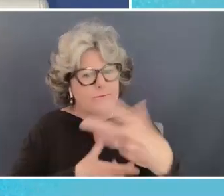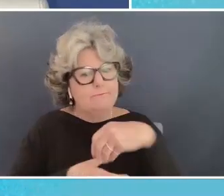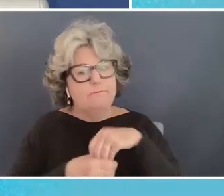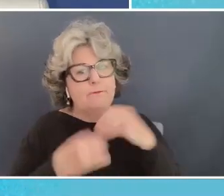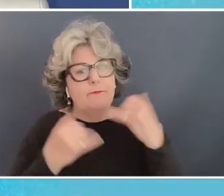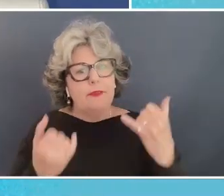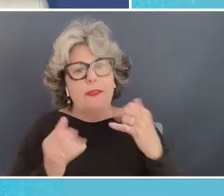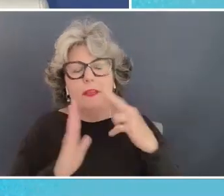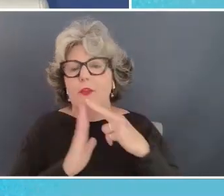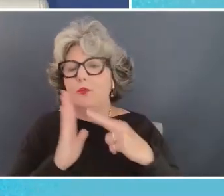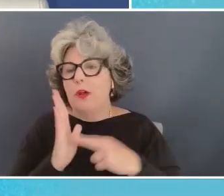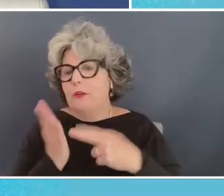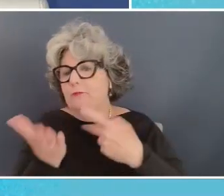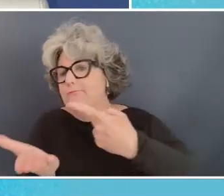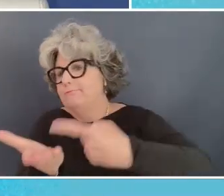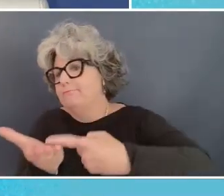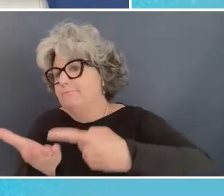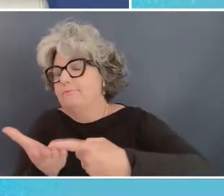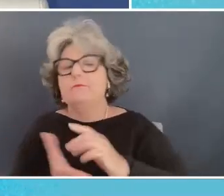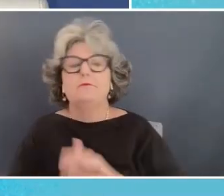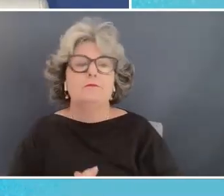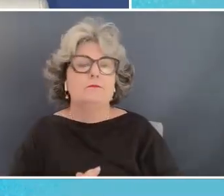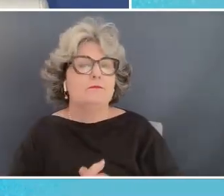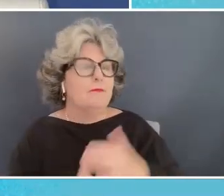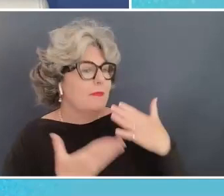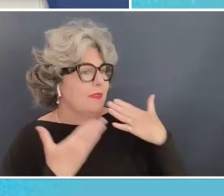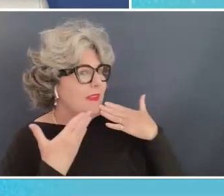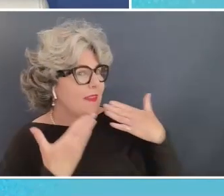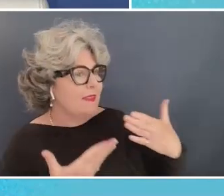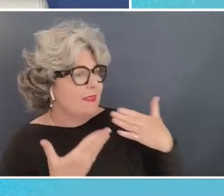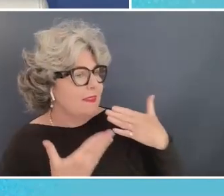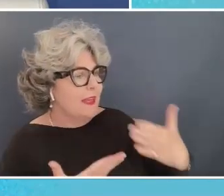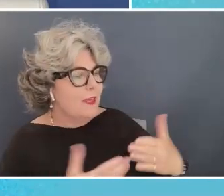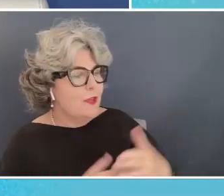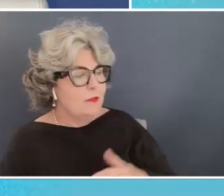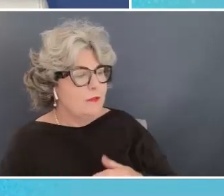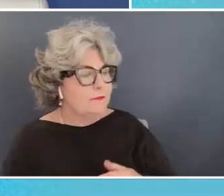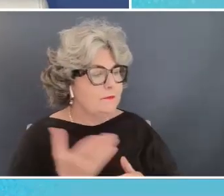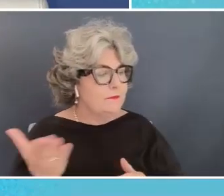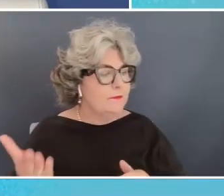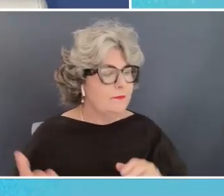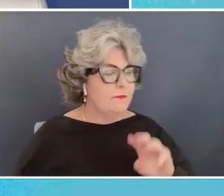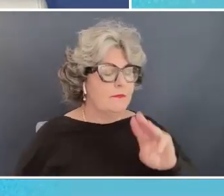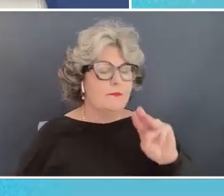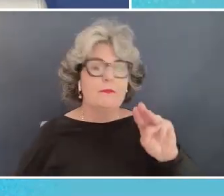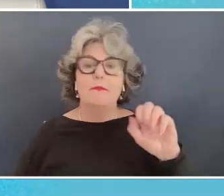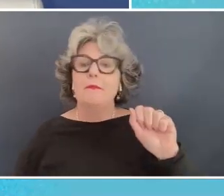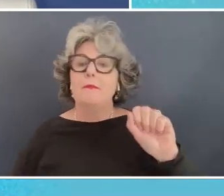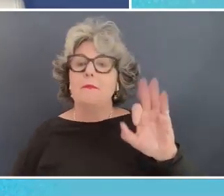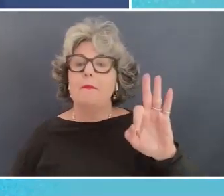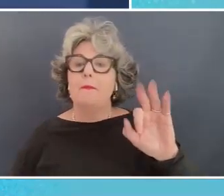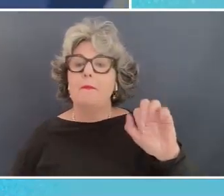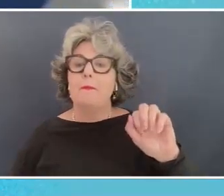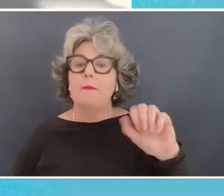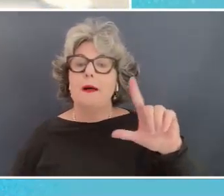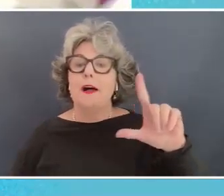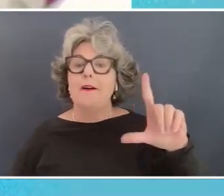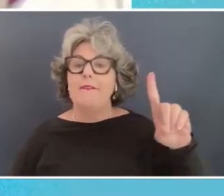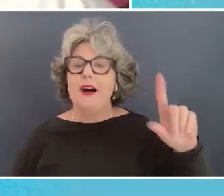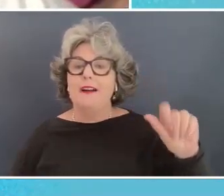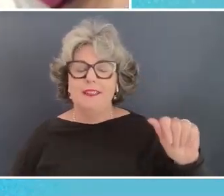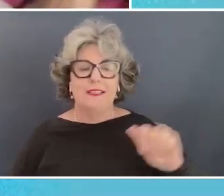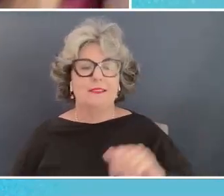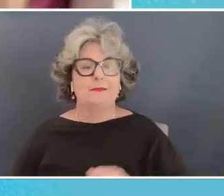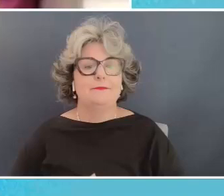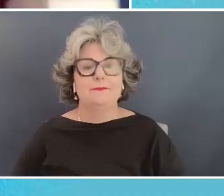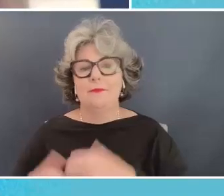conversation as well all right thank you rofalda thank you thank you very much uh jay